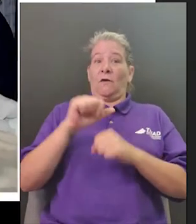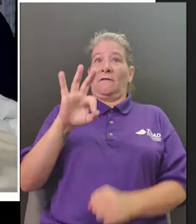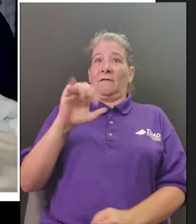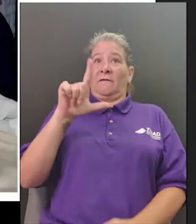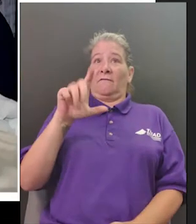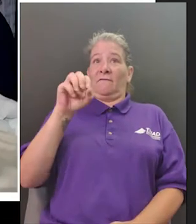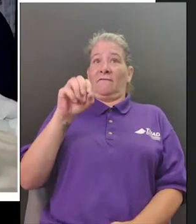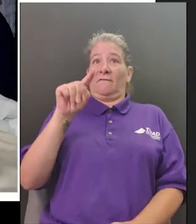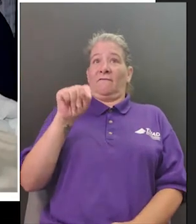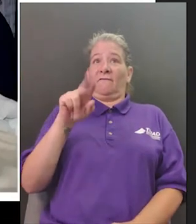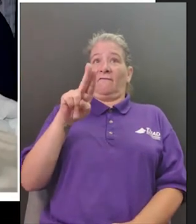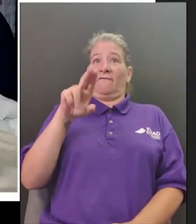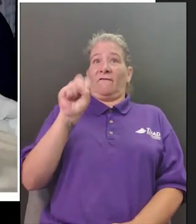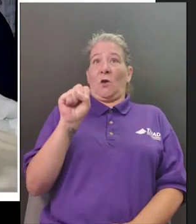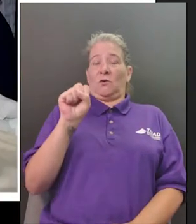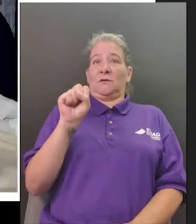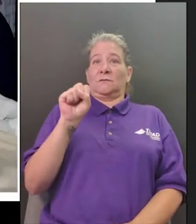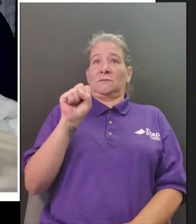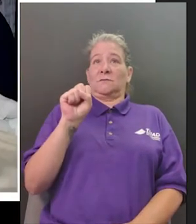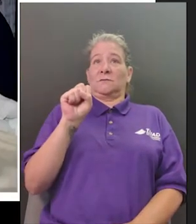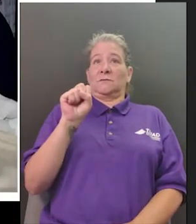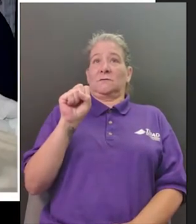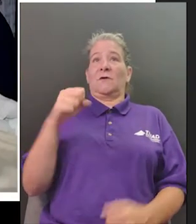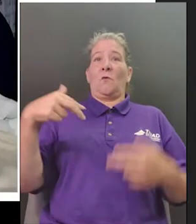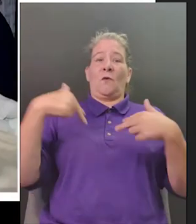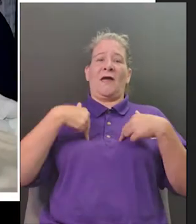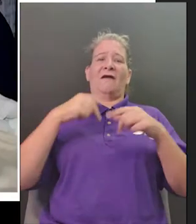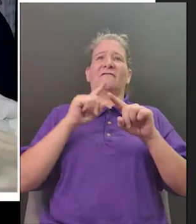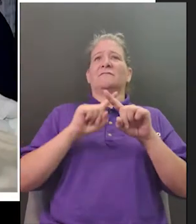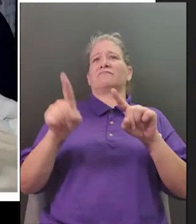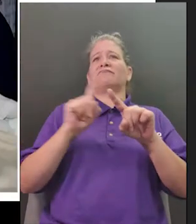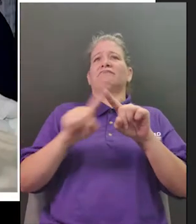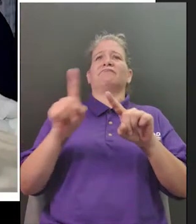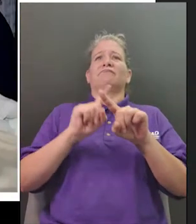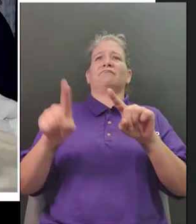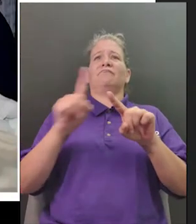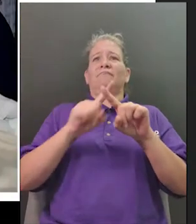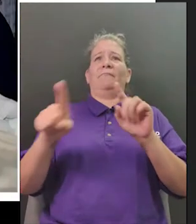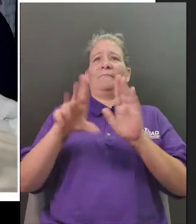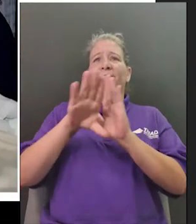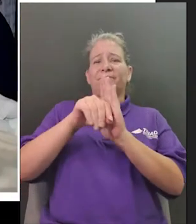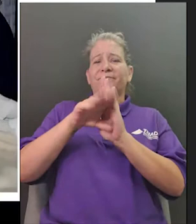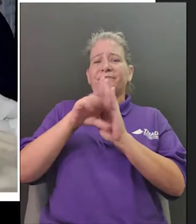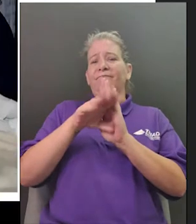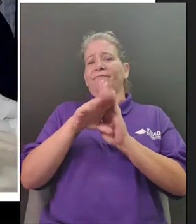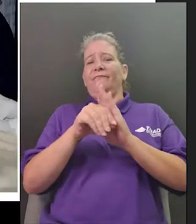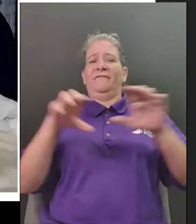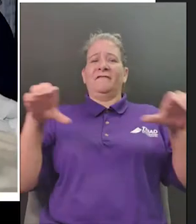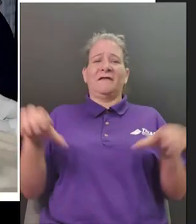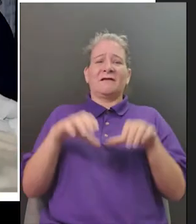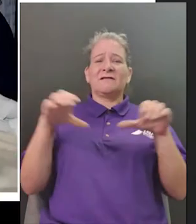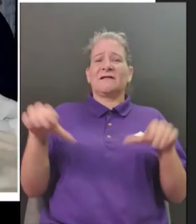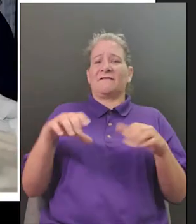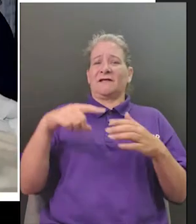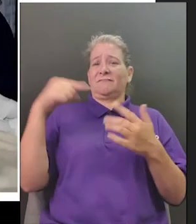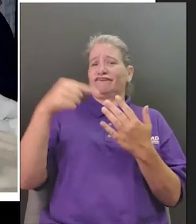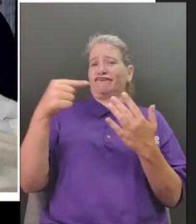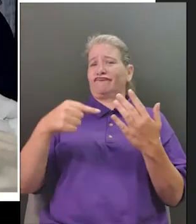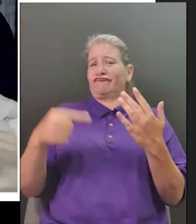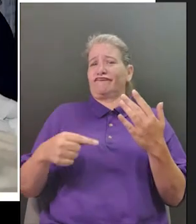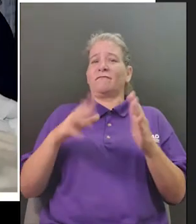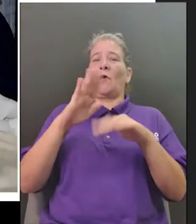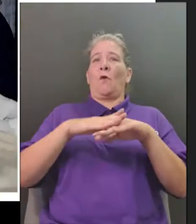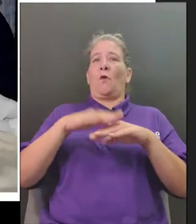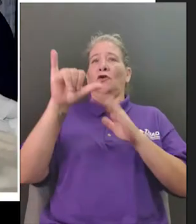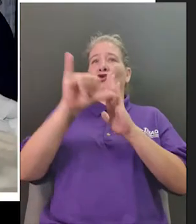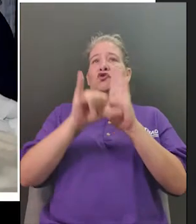before we do have a bunch of recorded classes and activities on youtube that you can take a look at